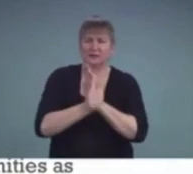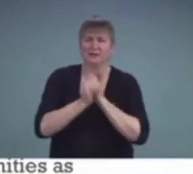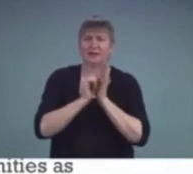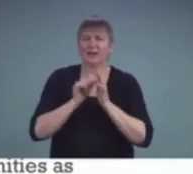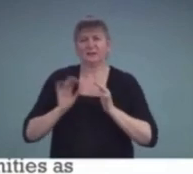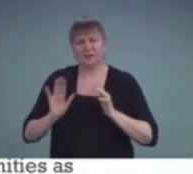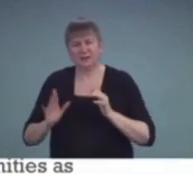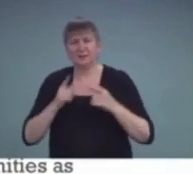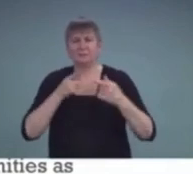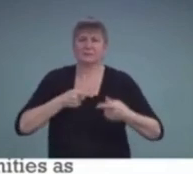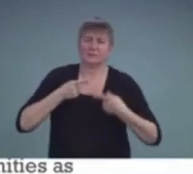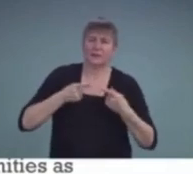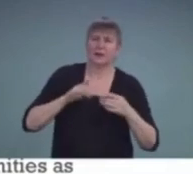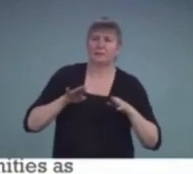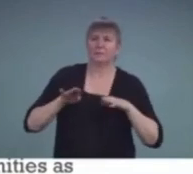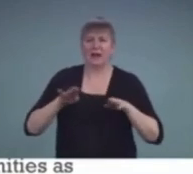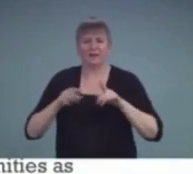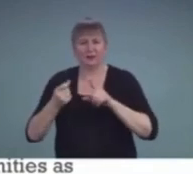outbreaks.